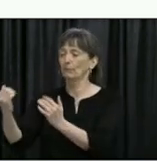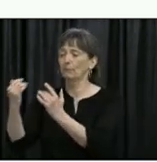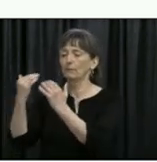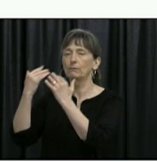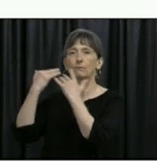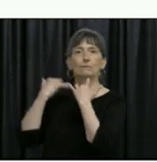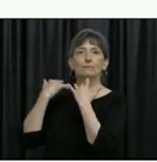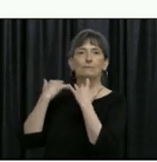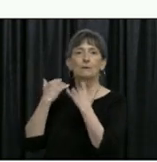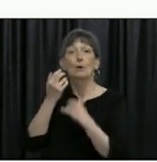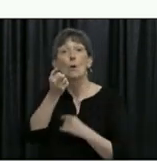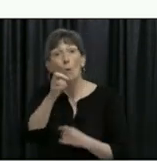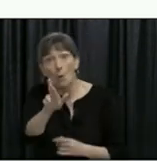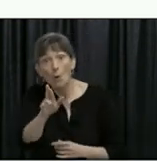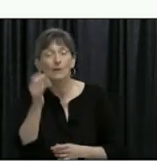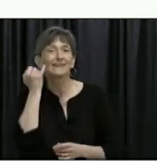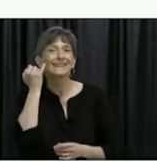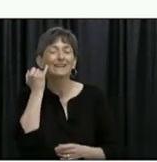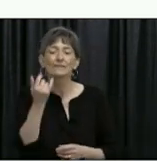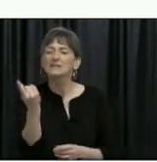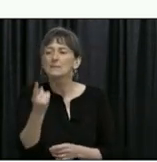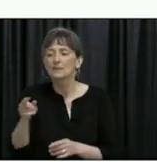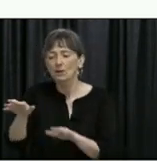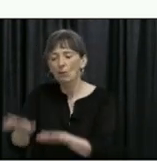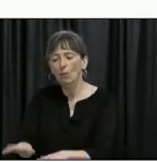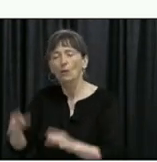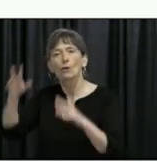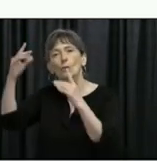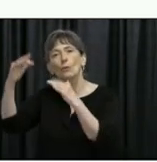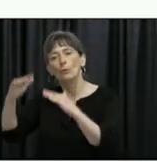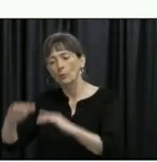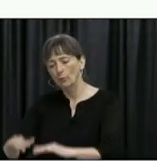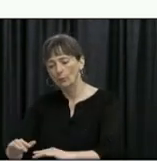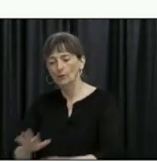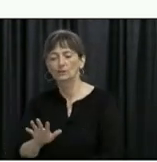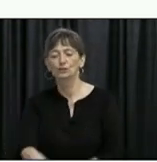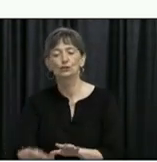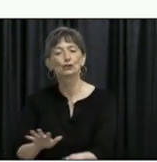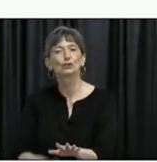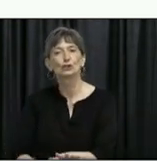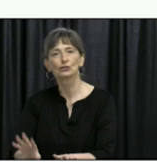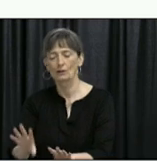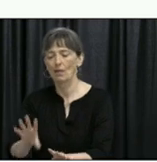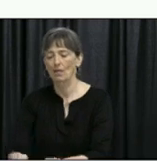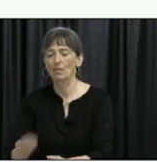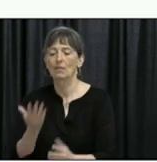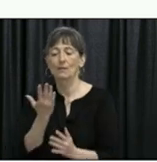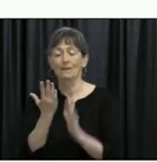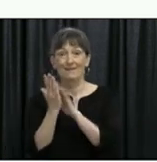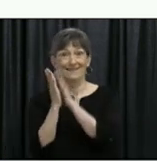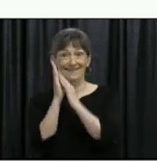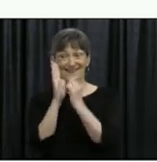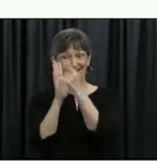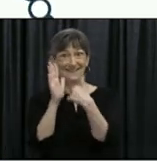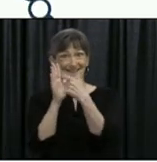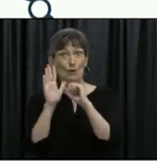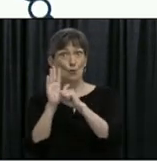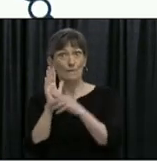If you touch a contaminated surface and then touch your face, then you can get COVID that way as well.